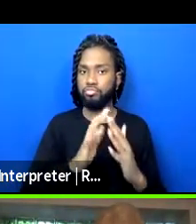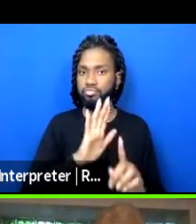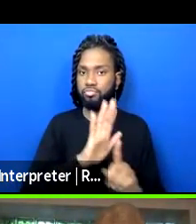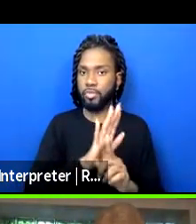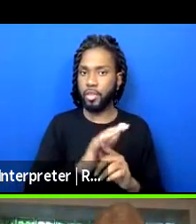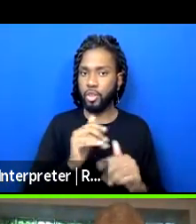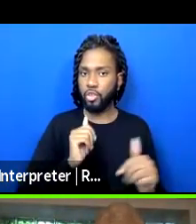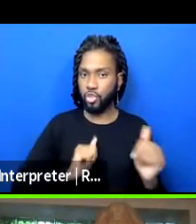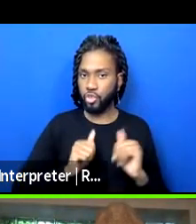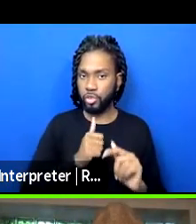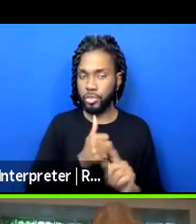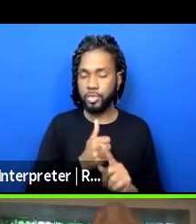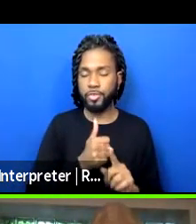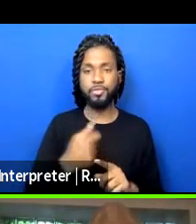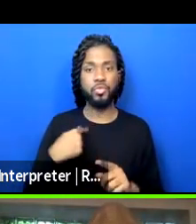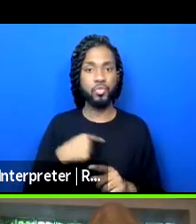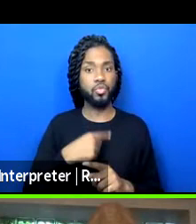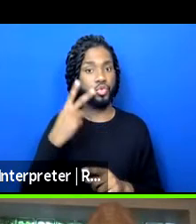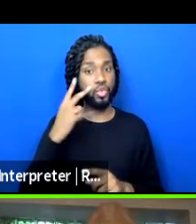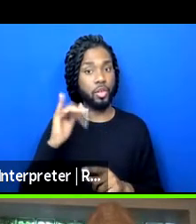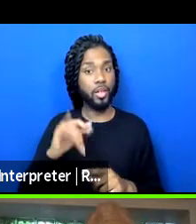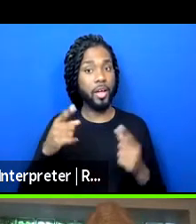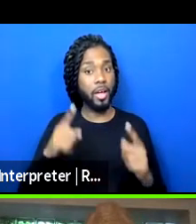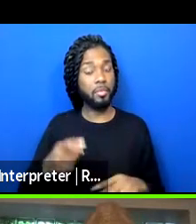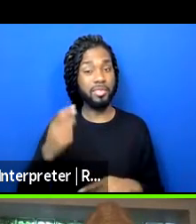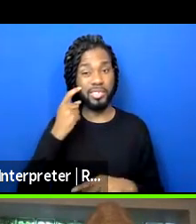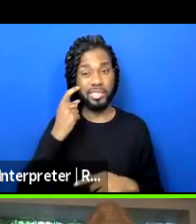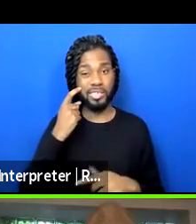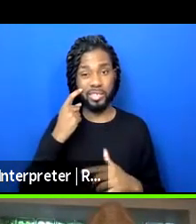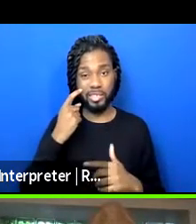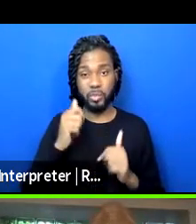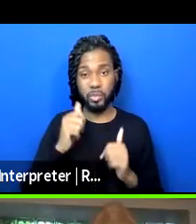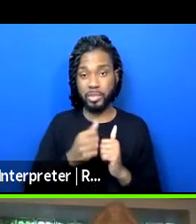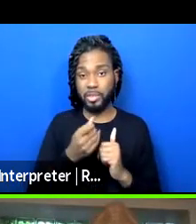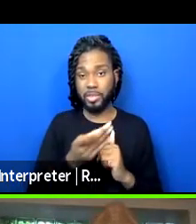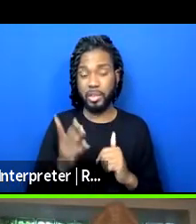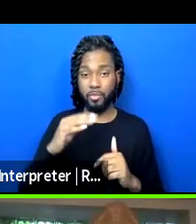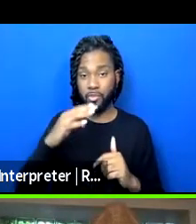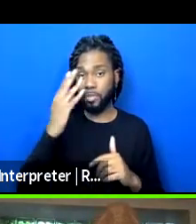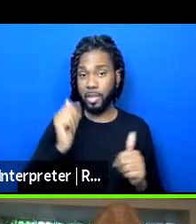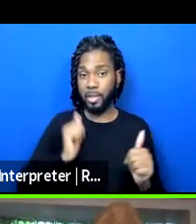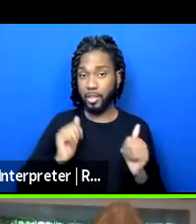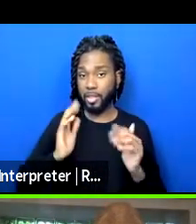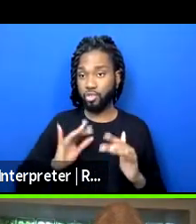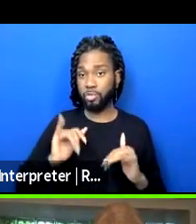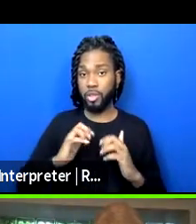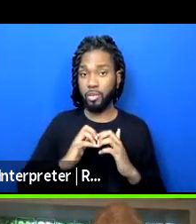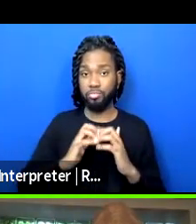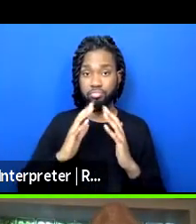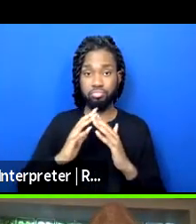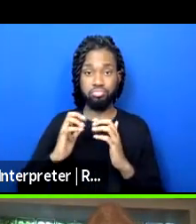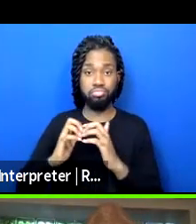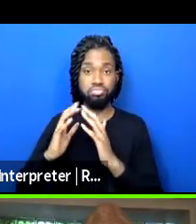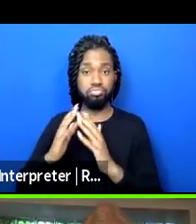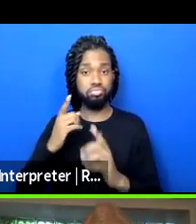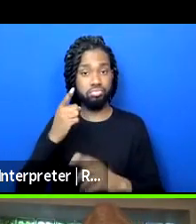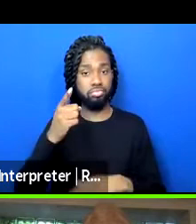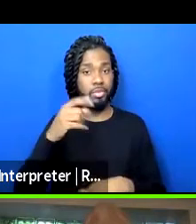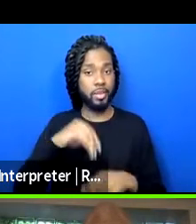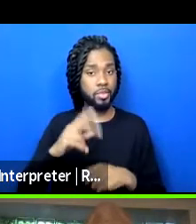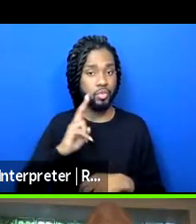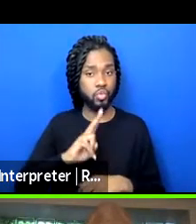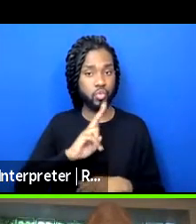and, uh, we've seen that recently with, with, uh, several, uh, black theaters that have been created in, in the twin cities, um,